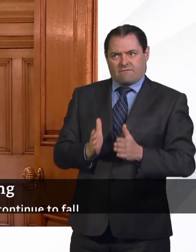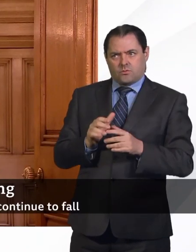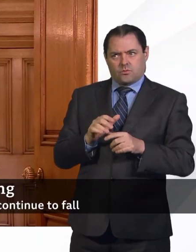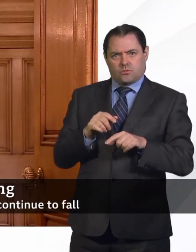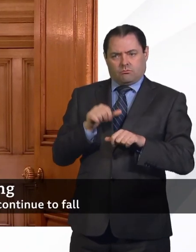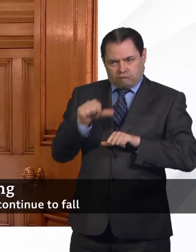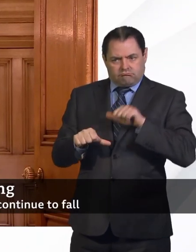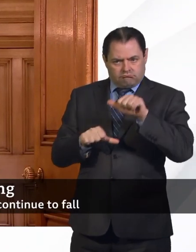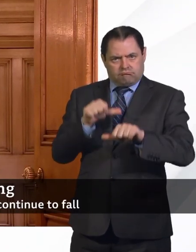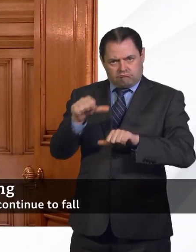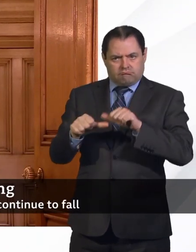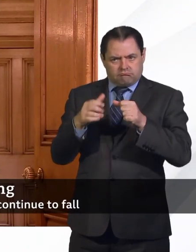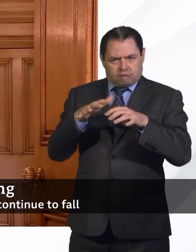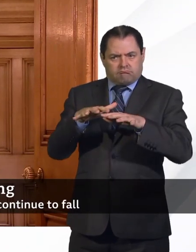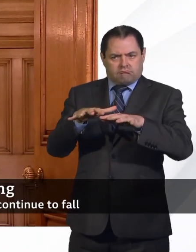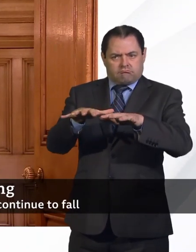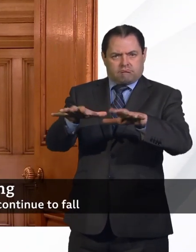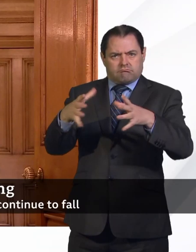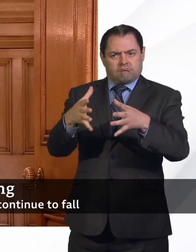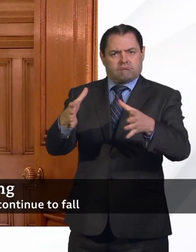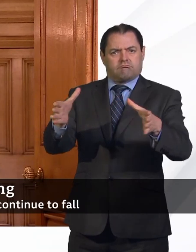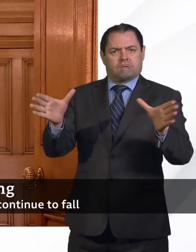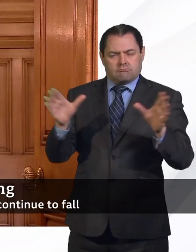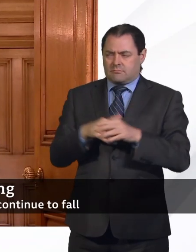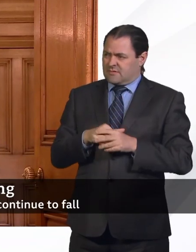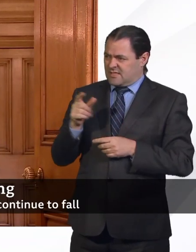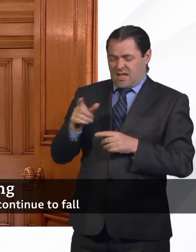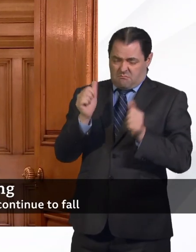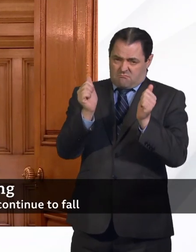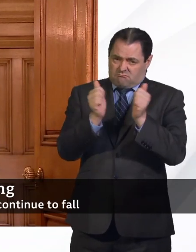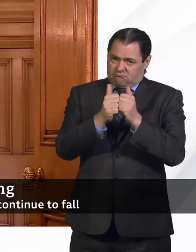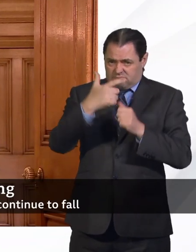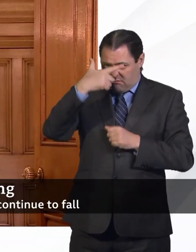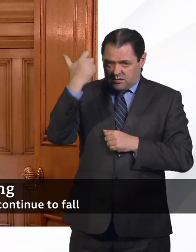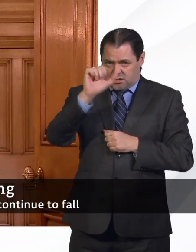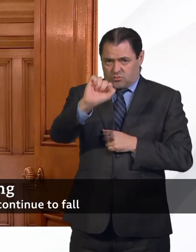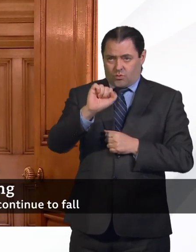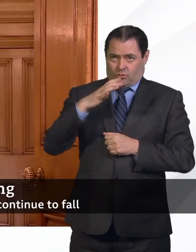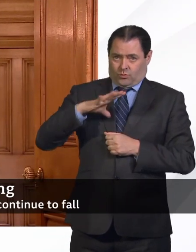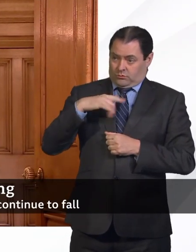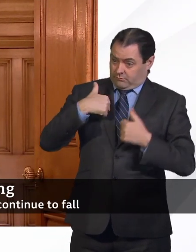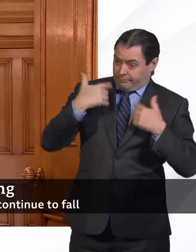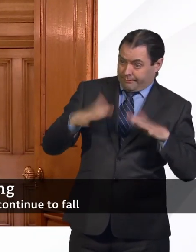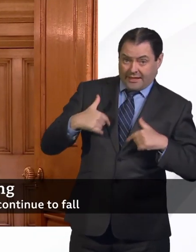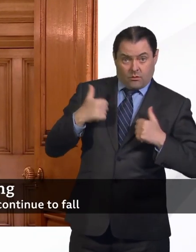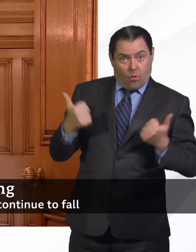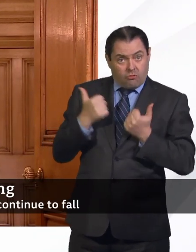pace that we are, and we're trying to expand the rate at which we've rolled them out, because I entirely understand your yearning to know.